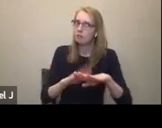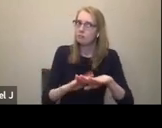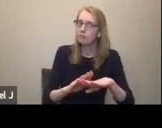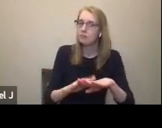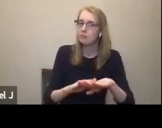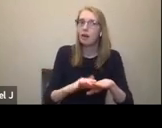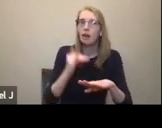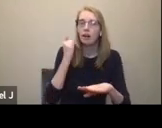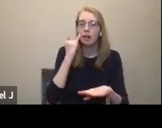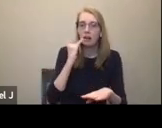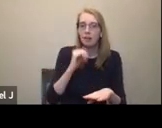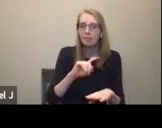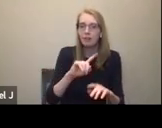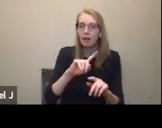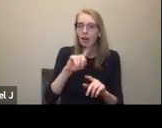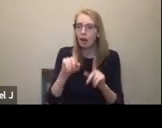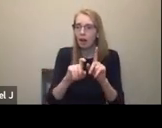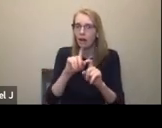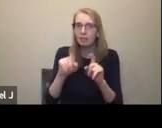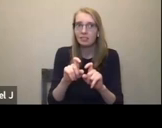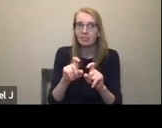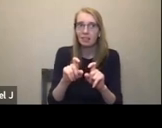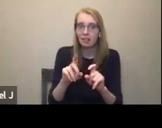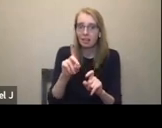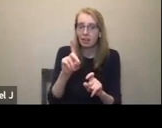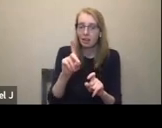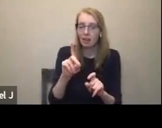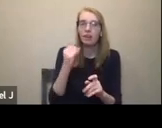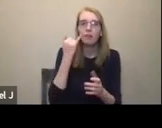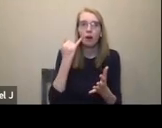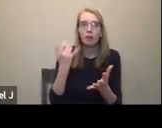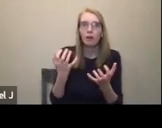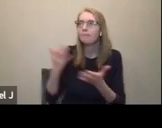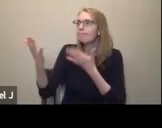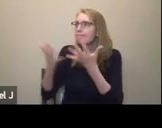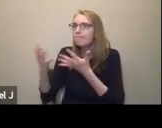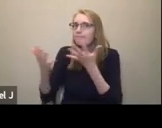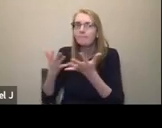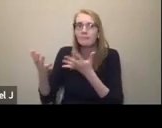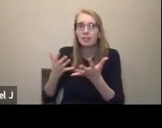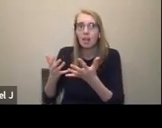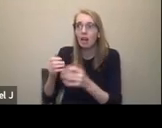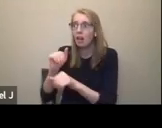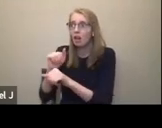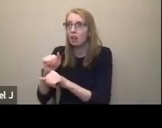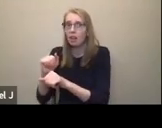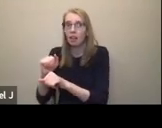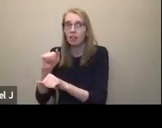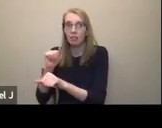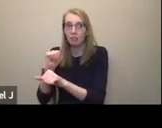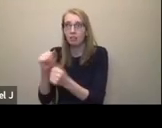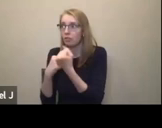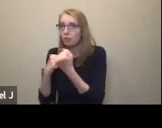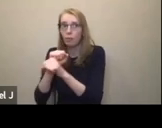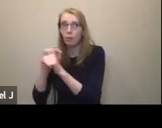that. Ask permission of the disabled artist. Can I engage with your personal care attendant? Ask them some questions and get permission first. Just